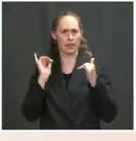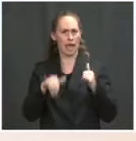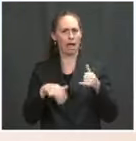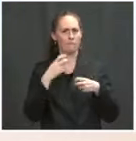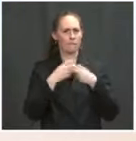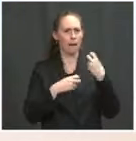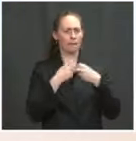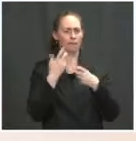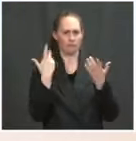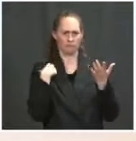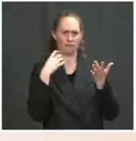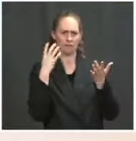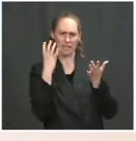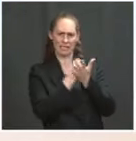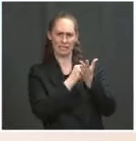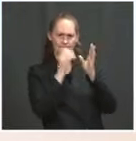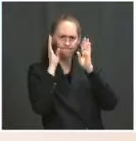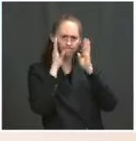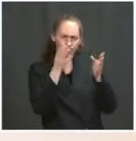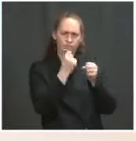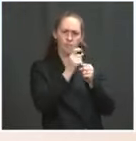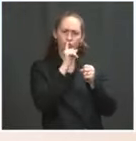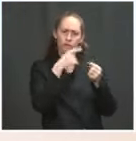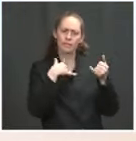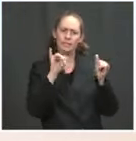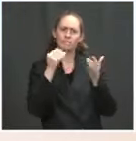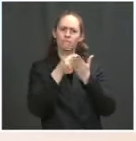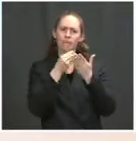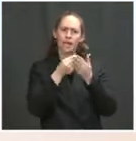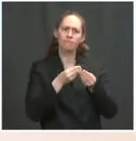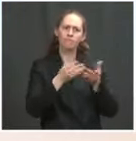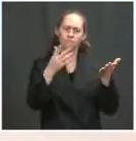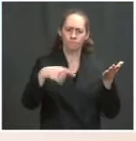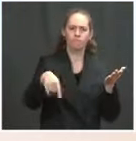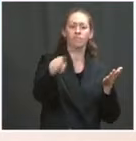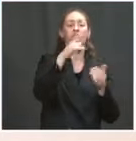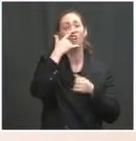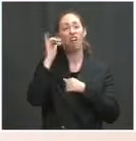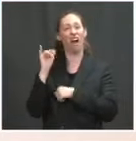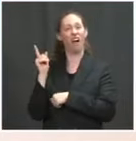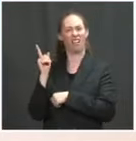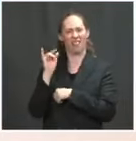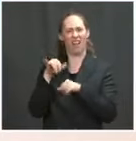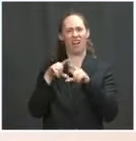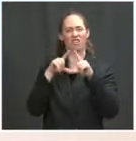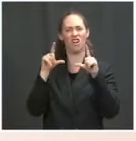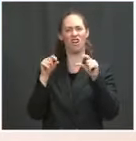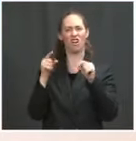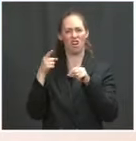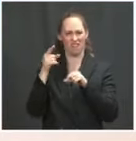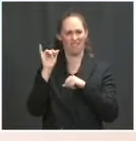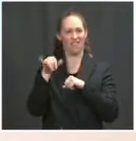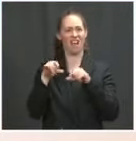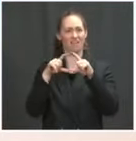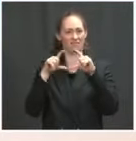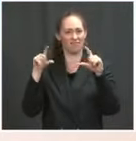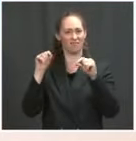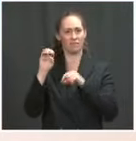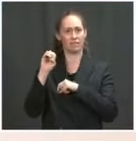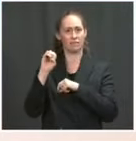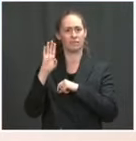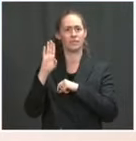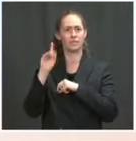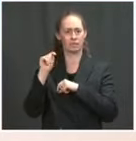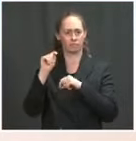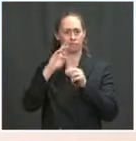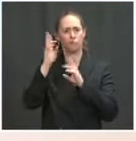to provide each one of these families with a card that looks like this. This is the summer EBT card that's available.